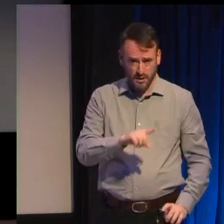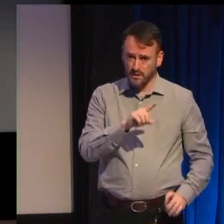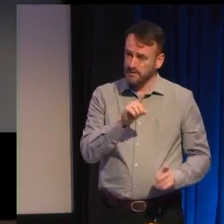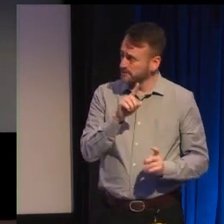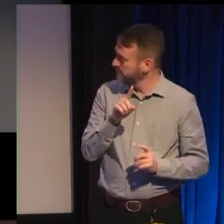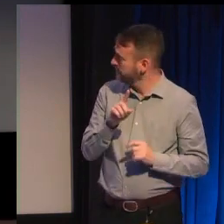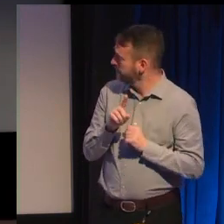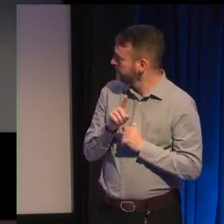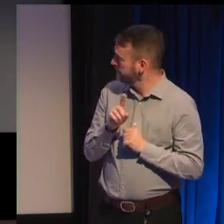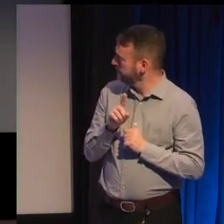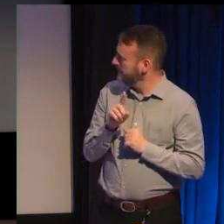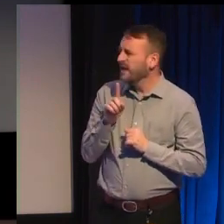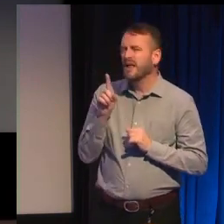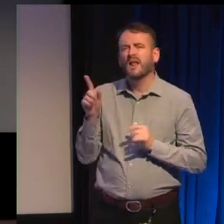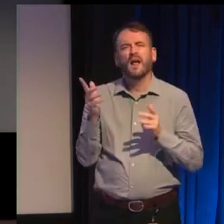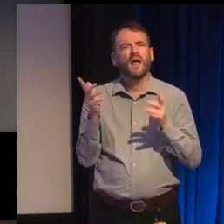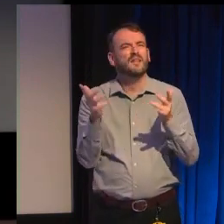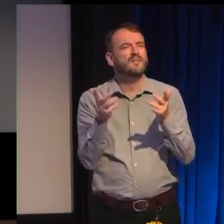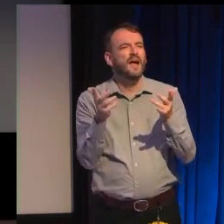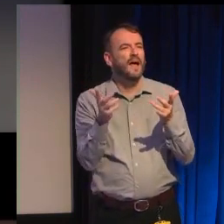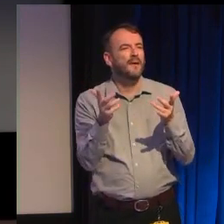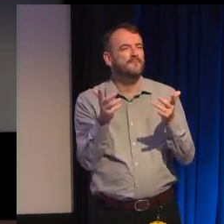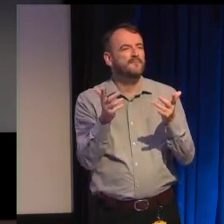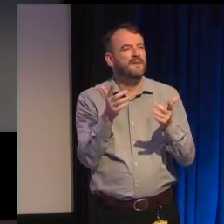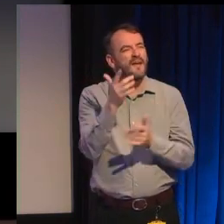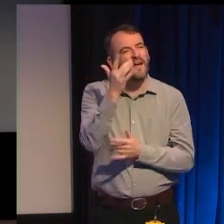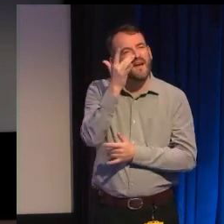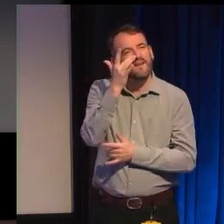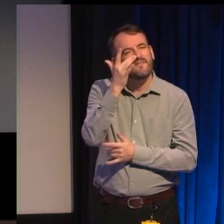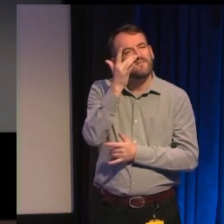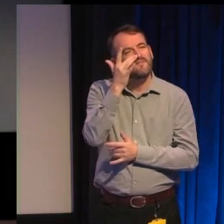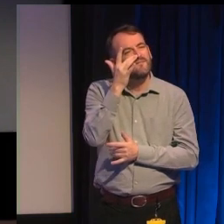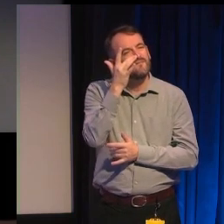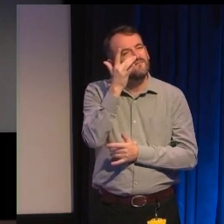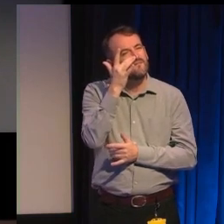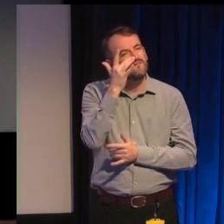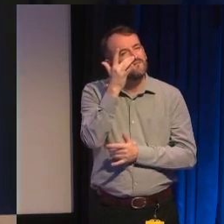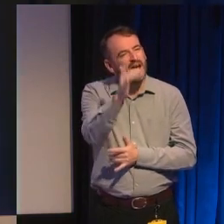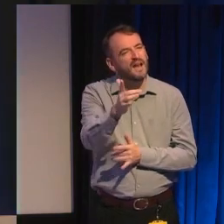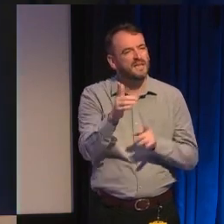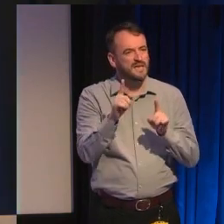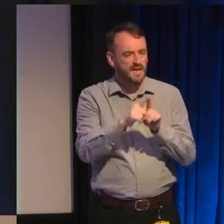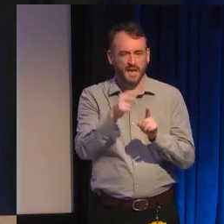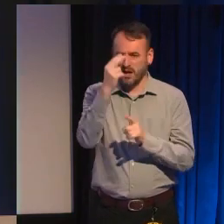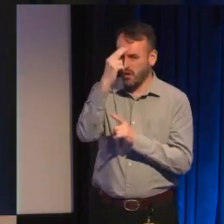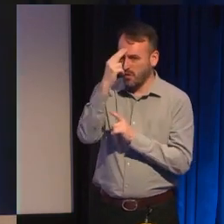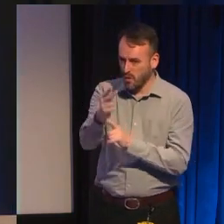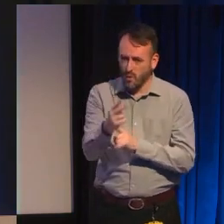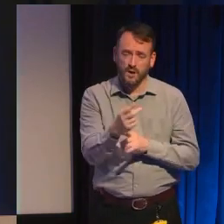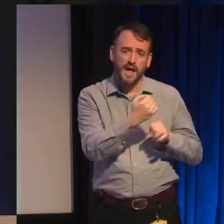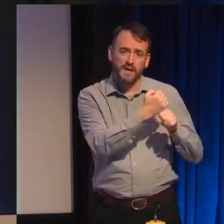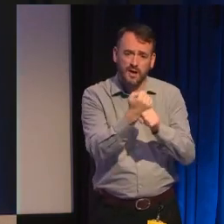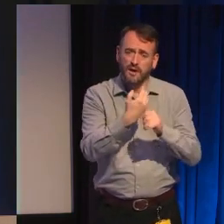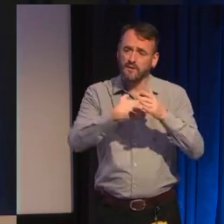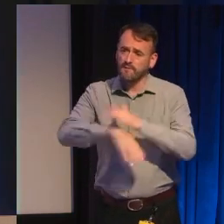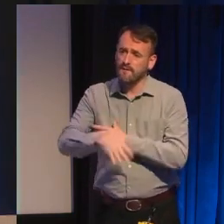there's a kind of logical fallacy called generalizing from fictional evidence and it's something we all do when you get lost in a good